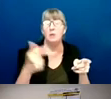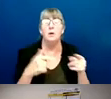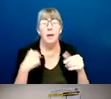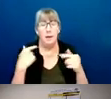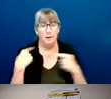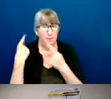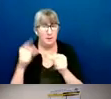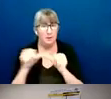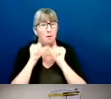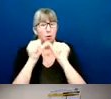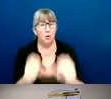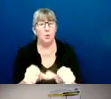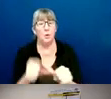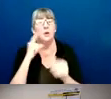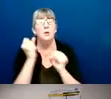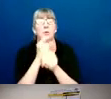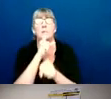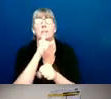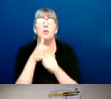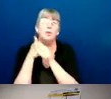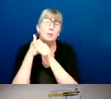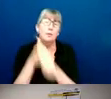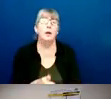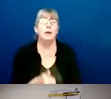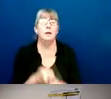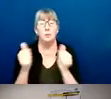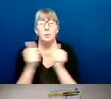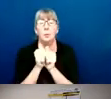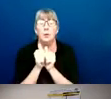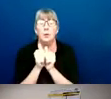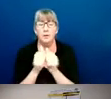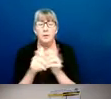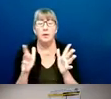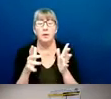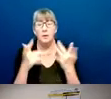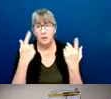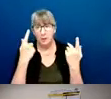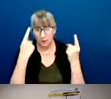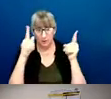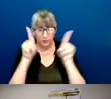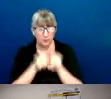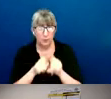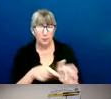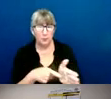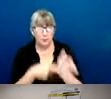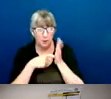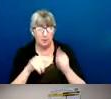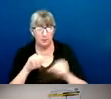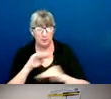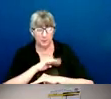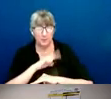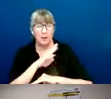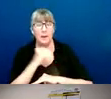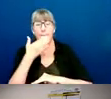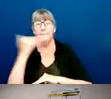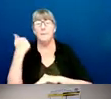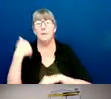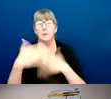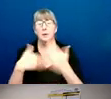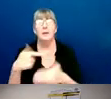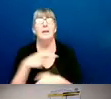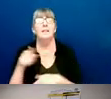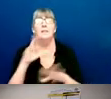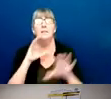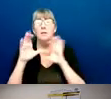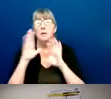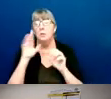This is to ensure compliance with the consent decree requirements and best practices. These conversations will continue during this community